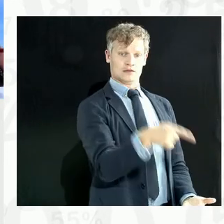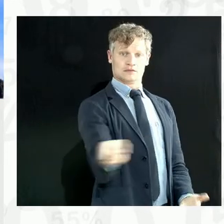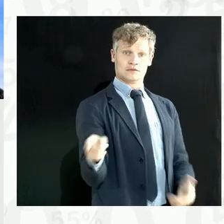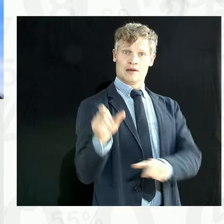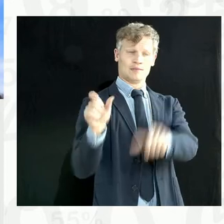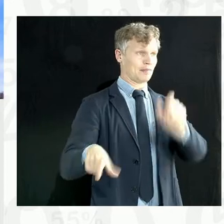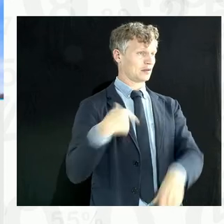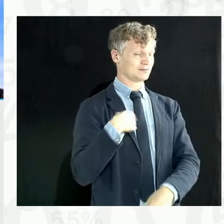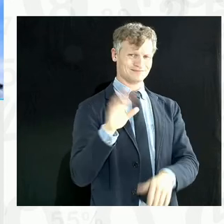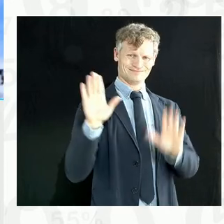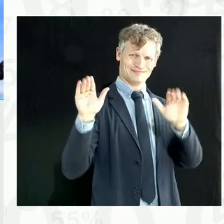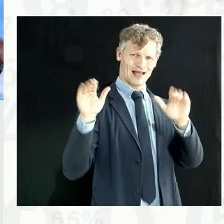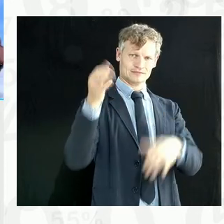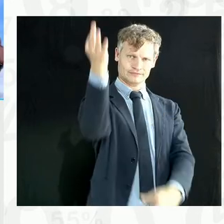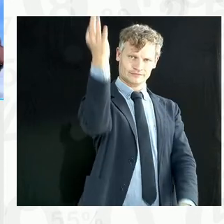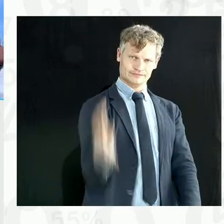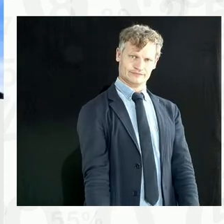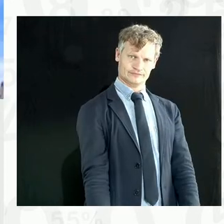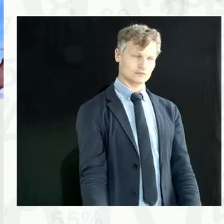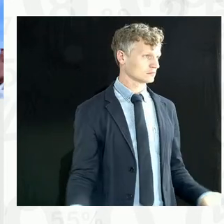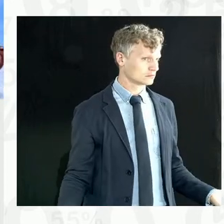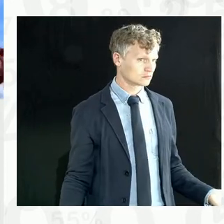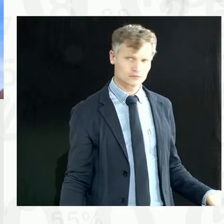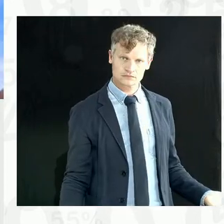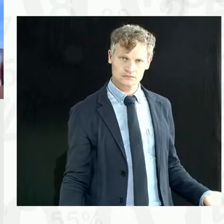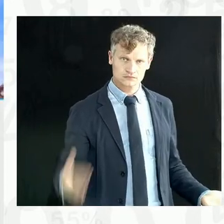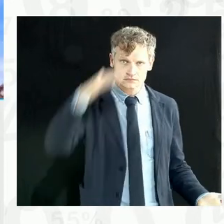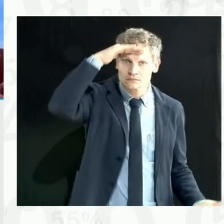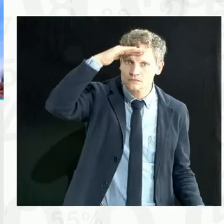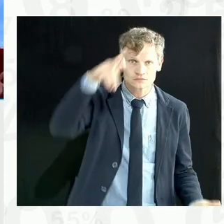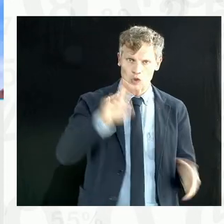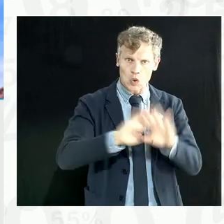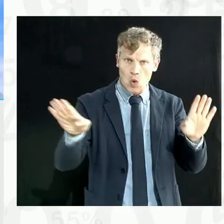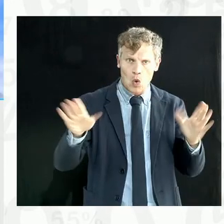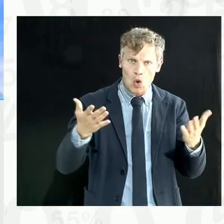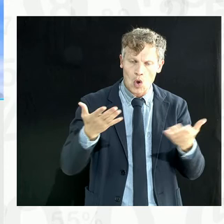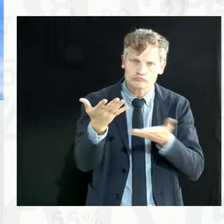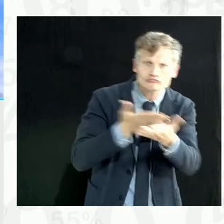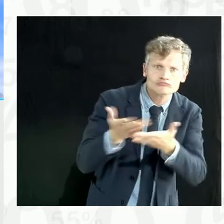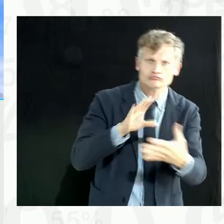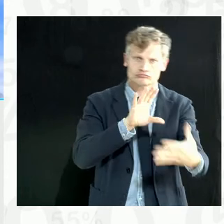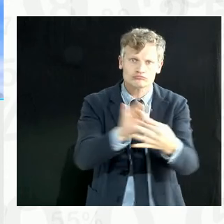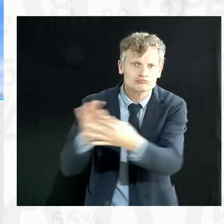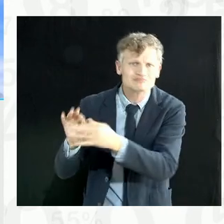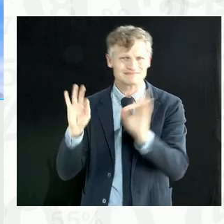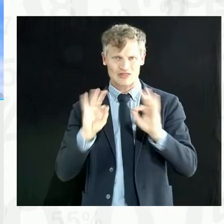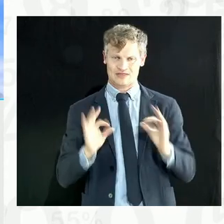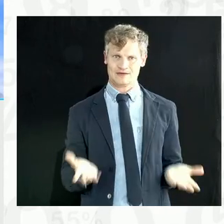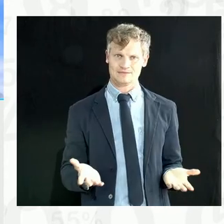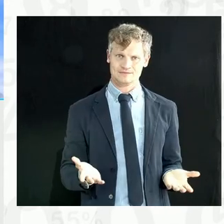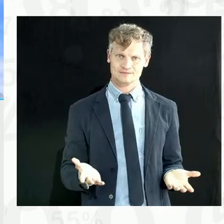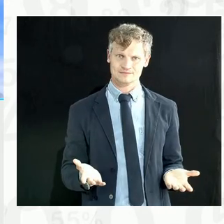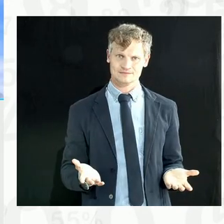you bring that economic and national interest here. And you say, you've got to follow